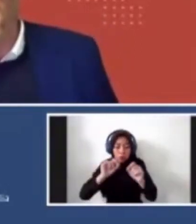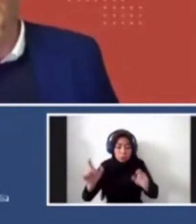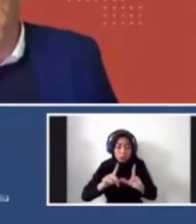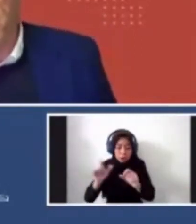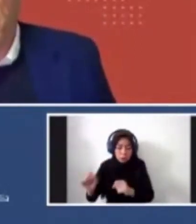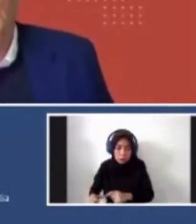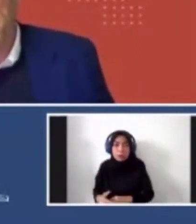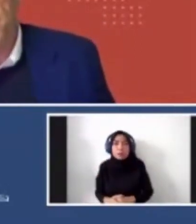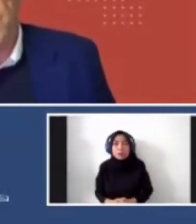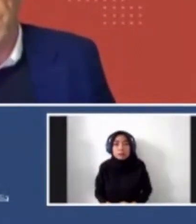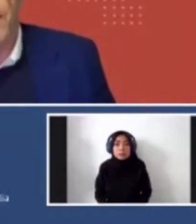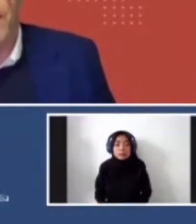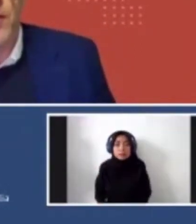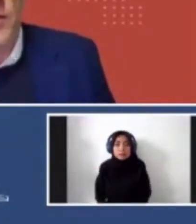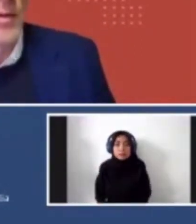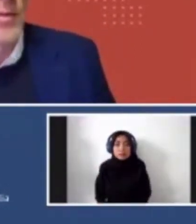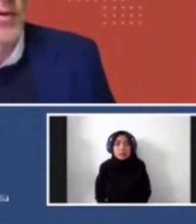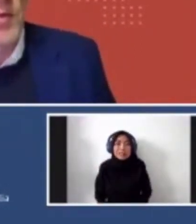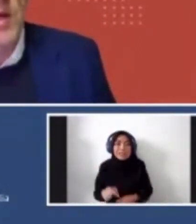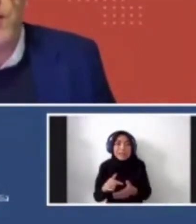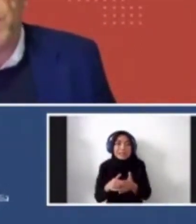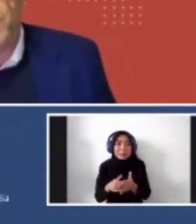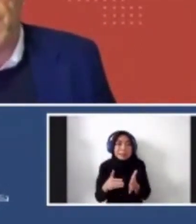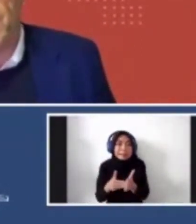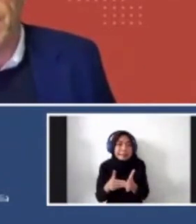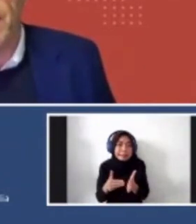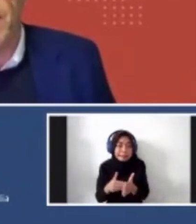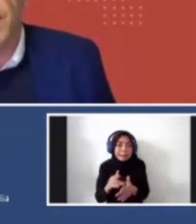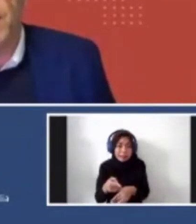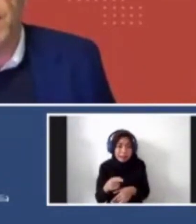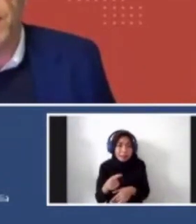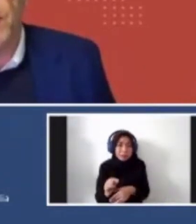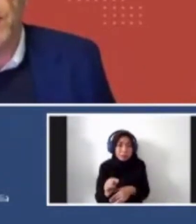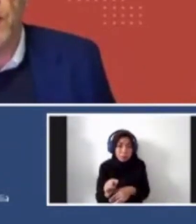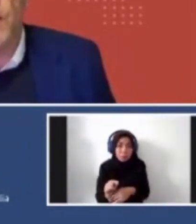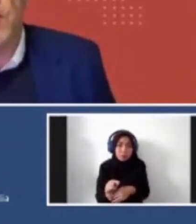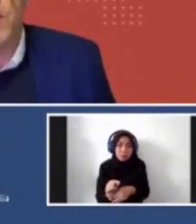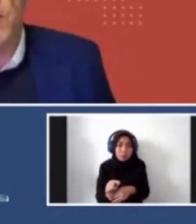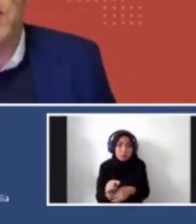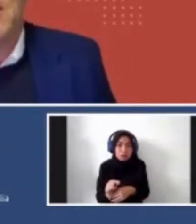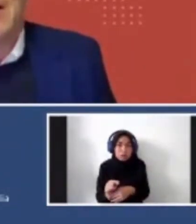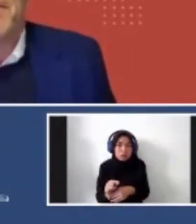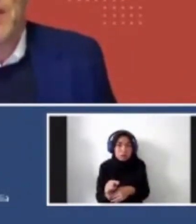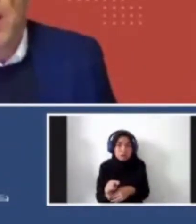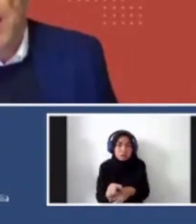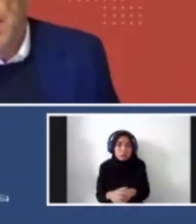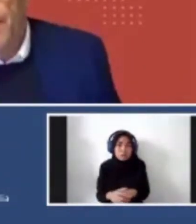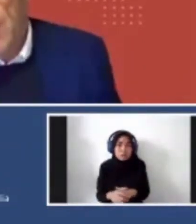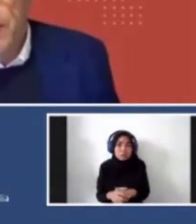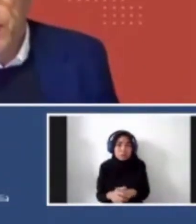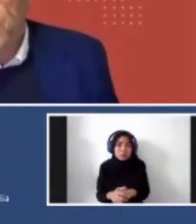So of course it's, uh, you know, it's, I don't know if it's a subject to be a PhD, but it's an excellent, it's an excellent subject for PhD. Um,